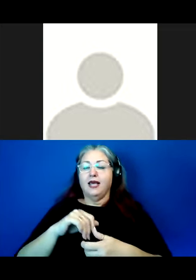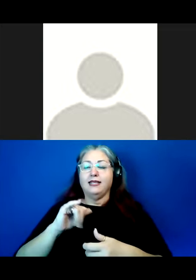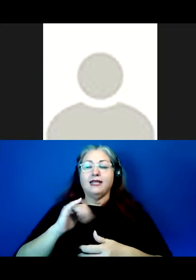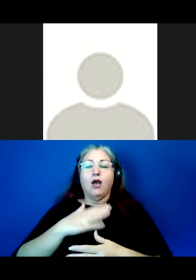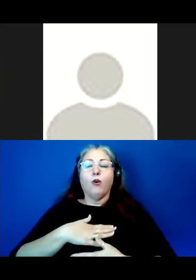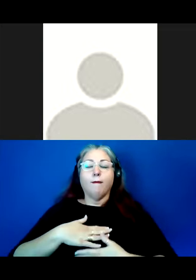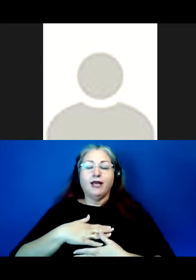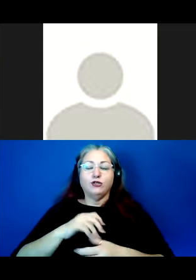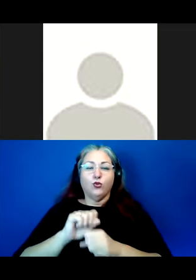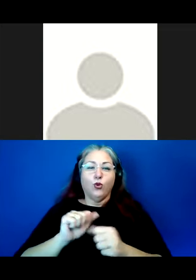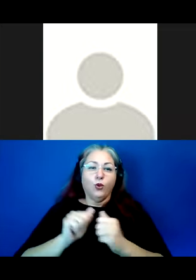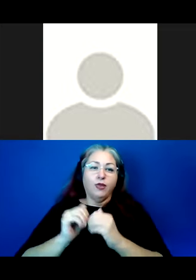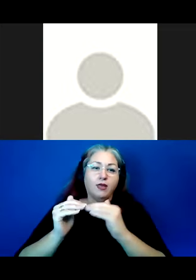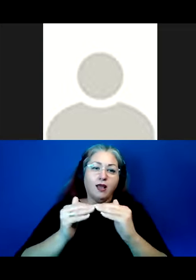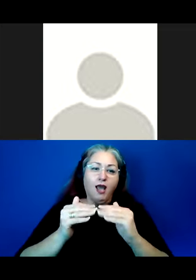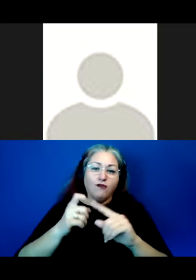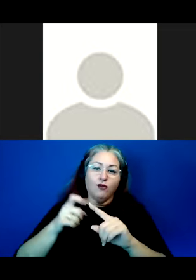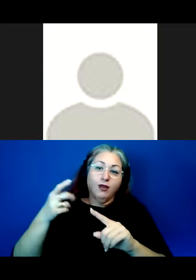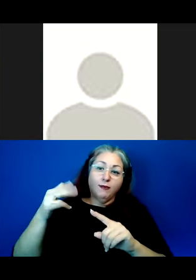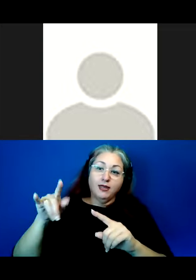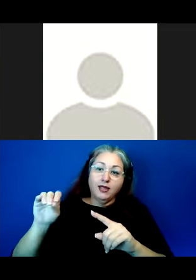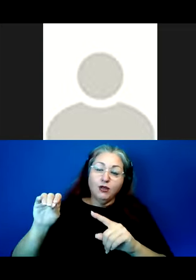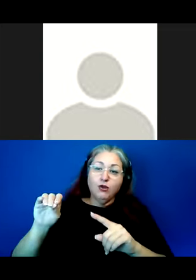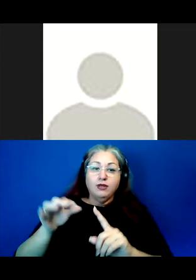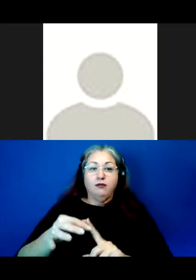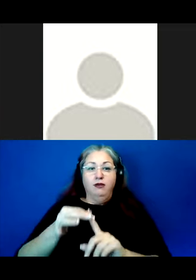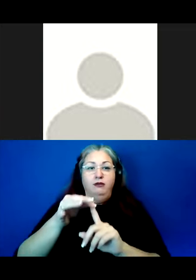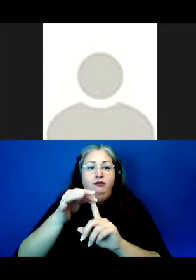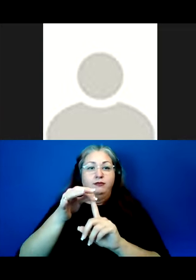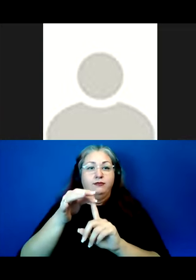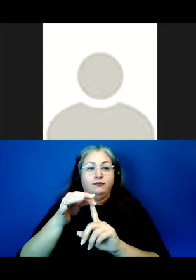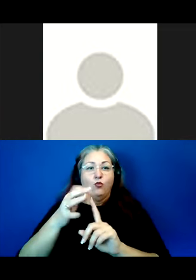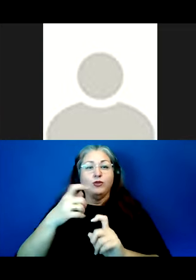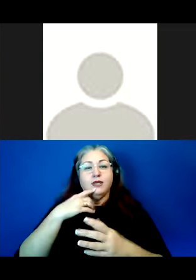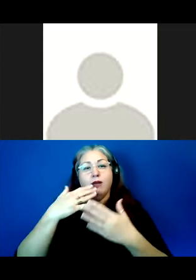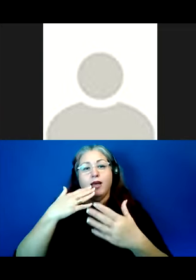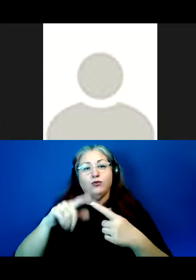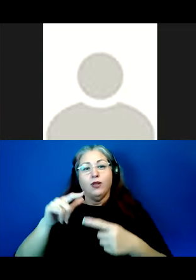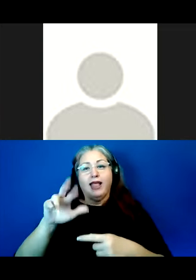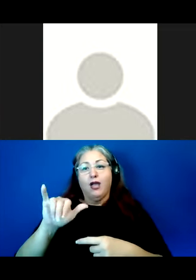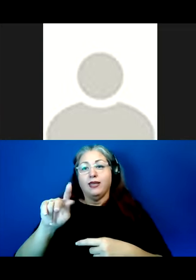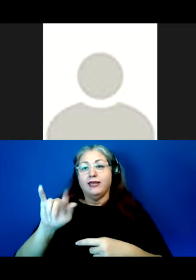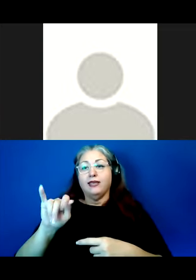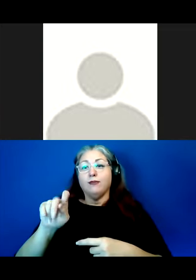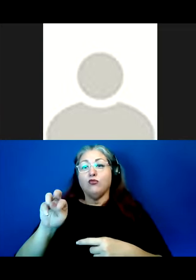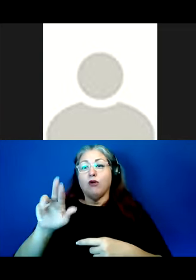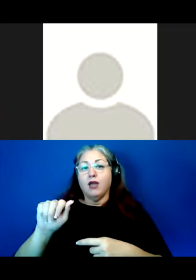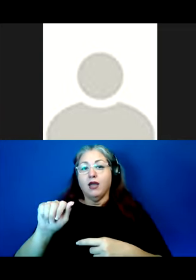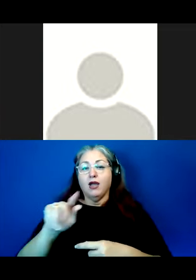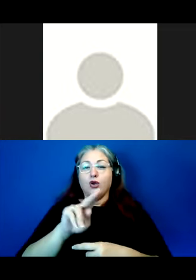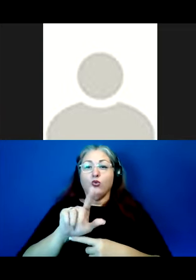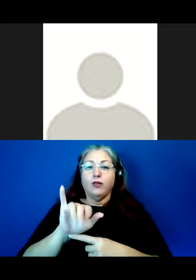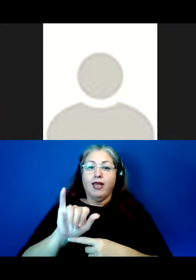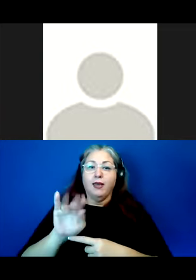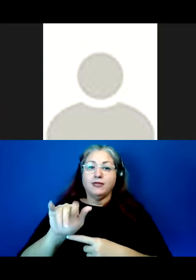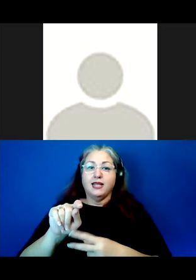pleasure to work with our colleagues from Hilo, and in particular, we want to say mahalo to Larry Kimura, to Ole Bazilla,